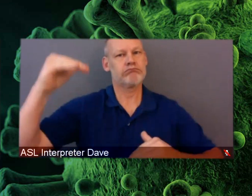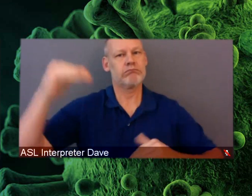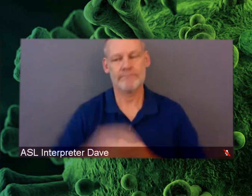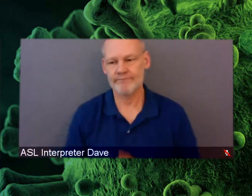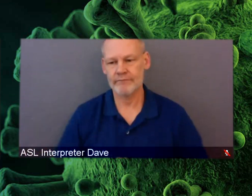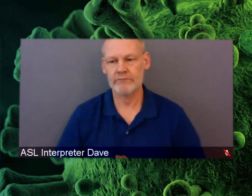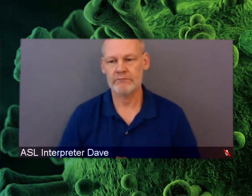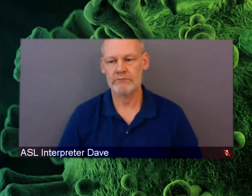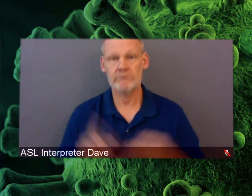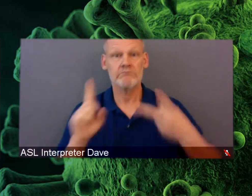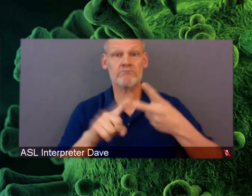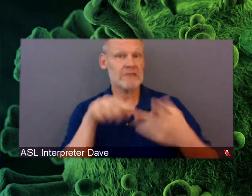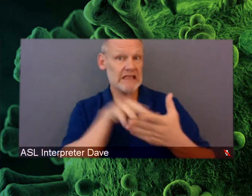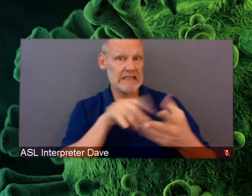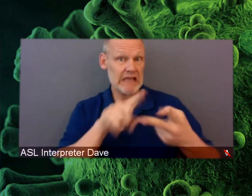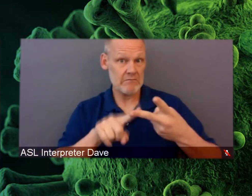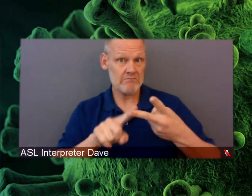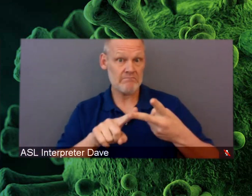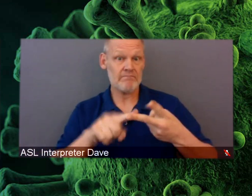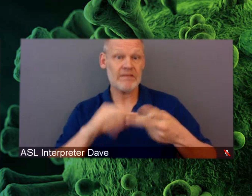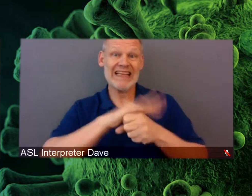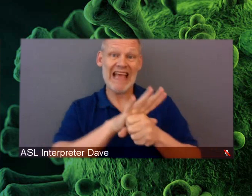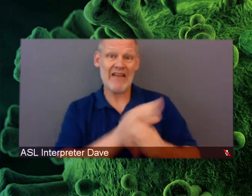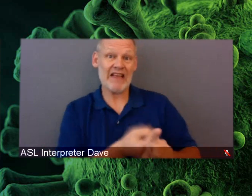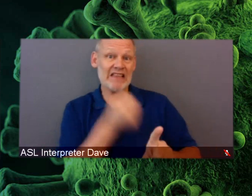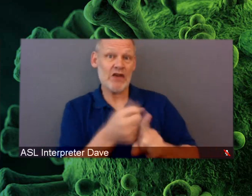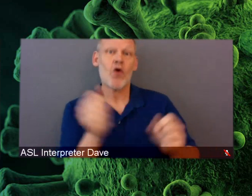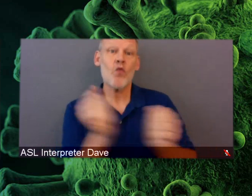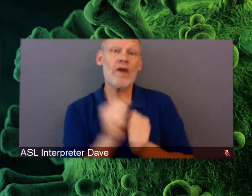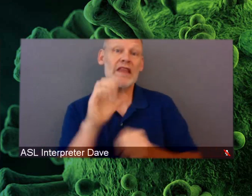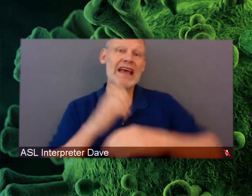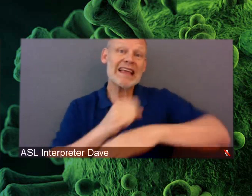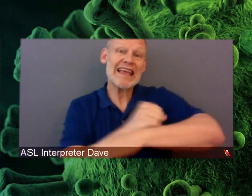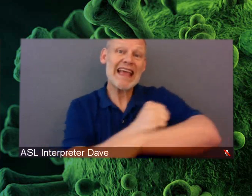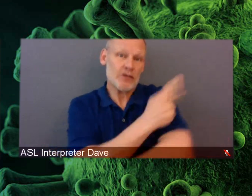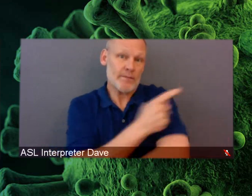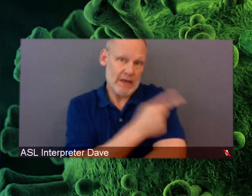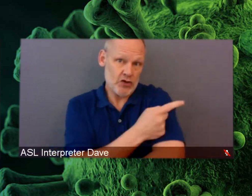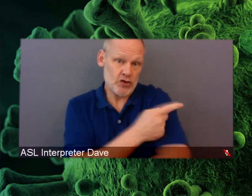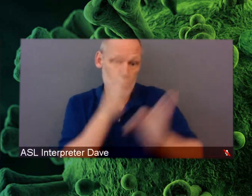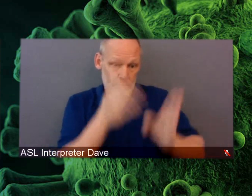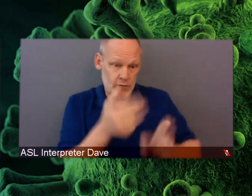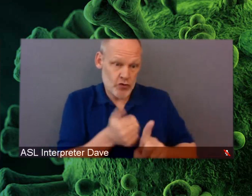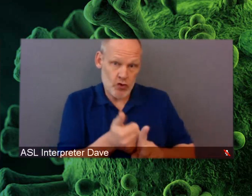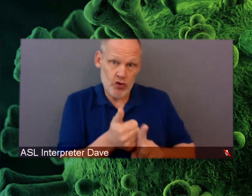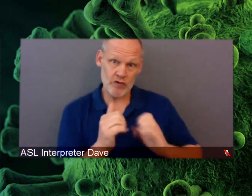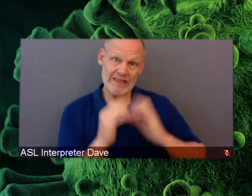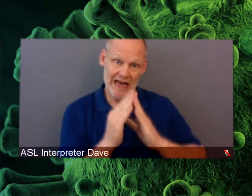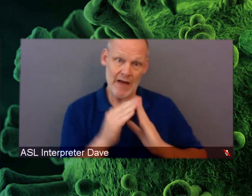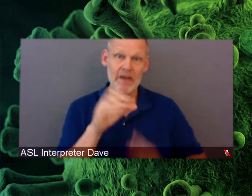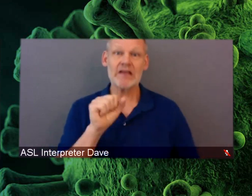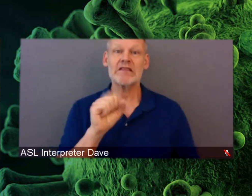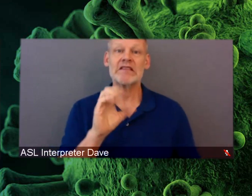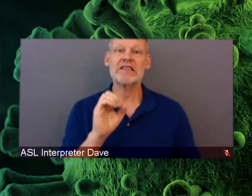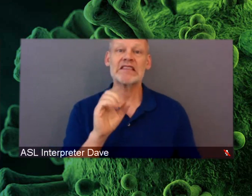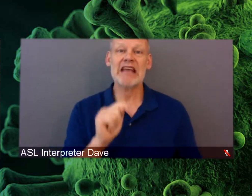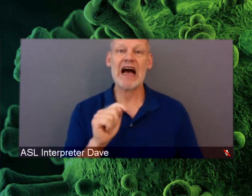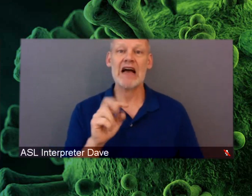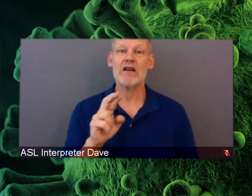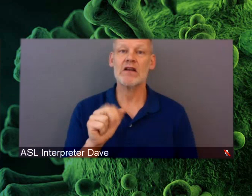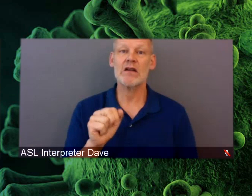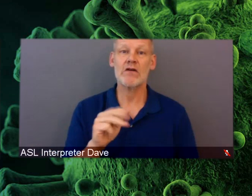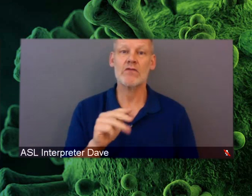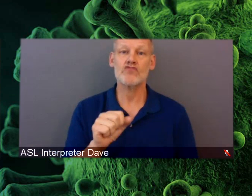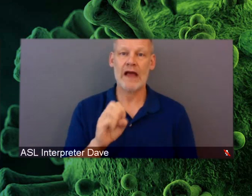at the impact of COVID-19 on underserved cancer patients was led by Scott Ramsey, who runs our high core unit here at the Fred Hutch. Scott is a